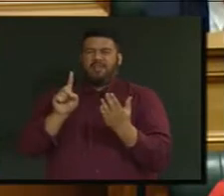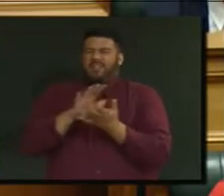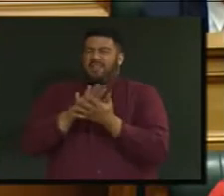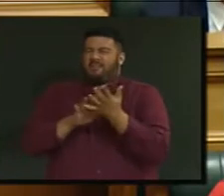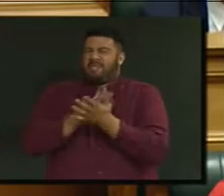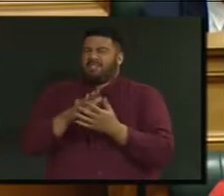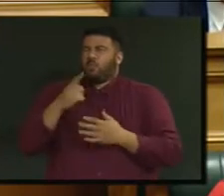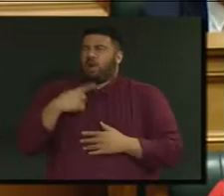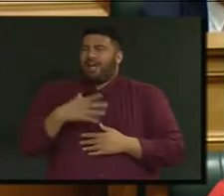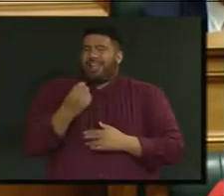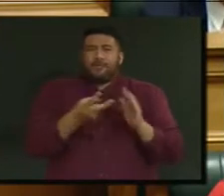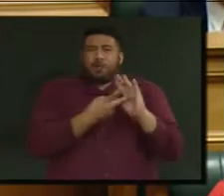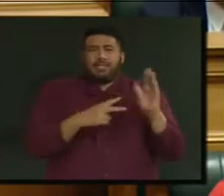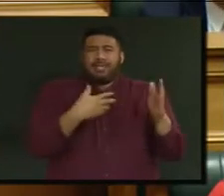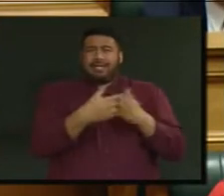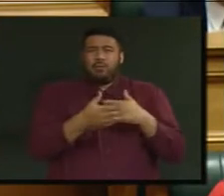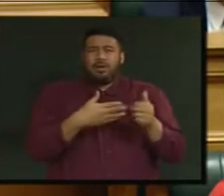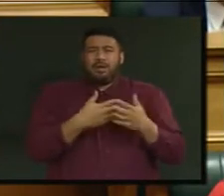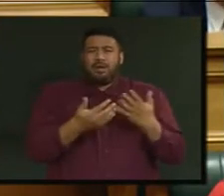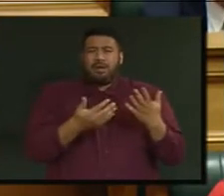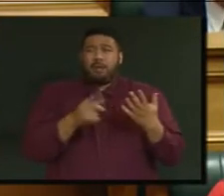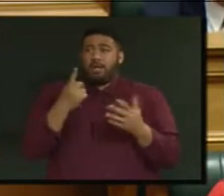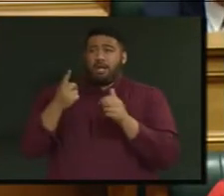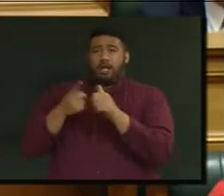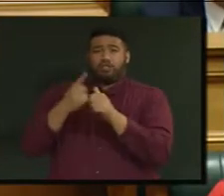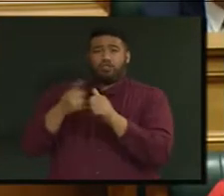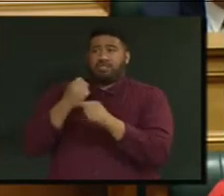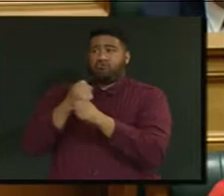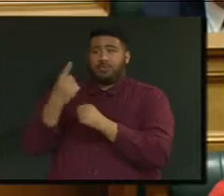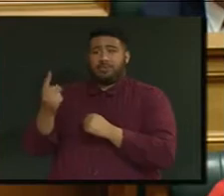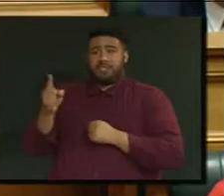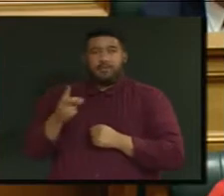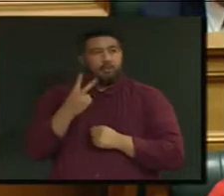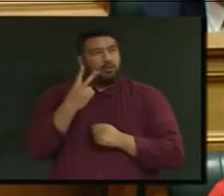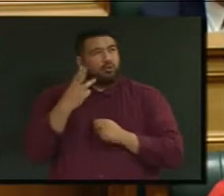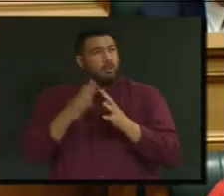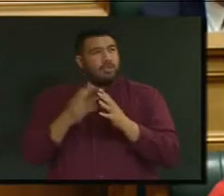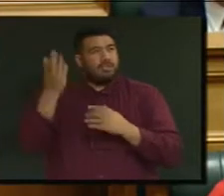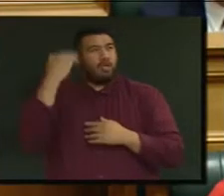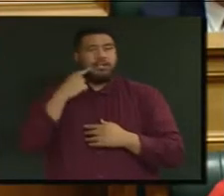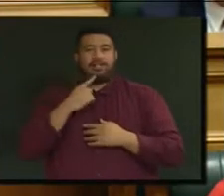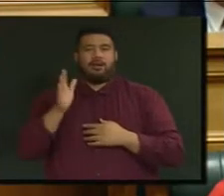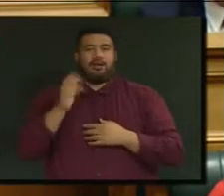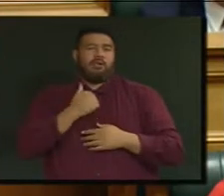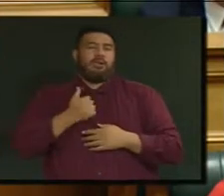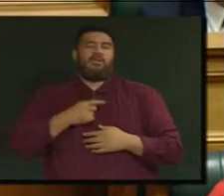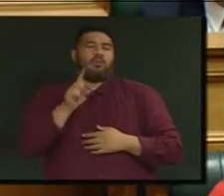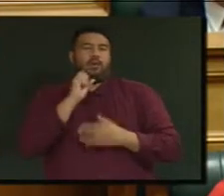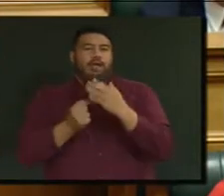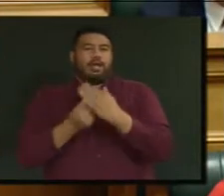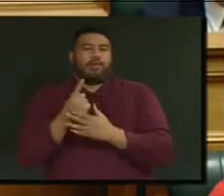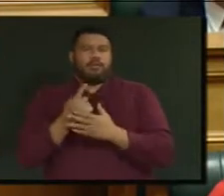for the policy, when he gloated in the House only a few weeks ago that it would not? Or is the Auditor-General